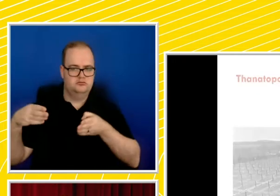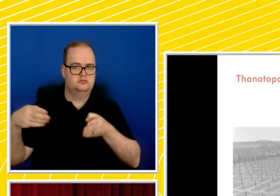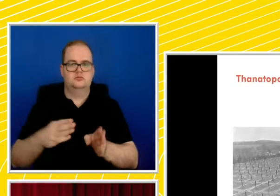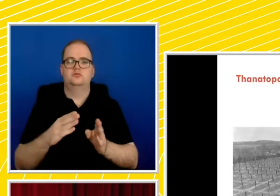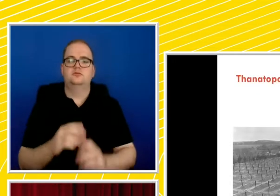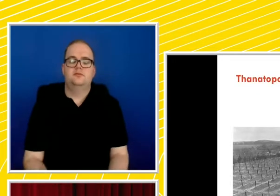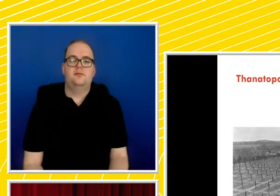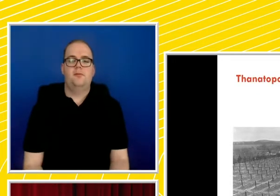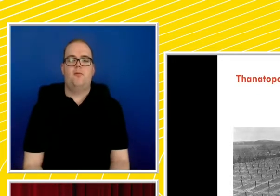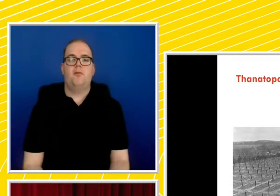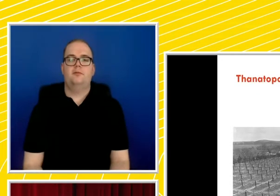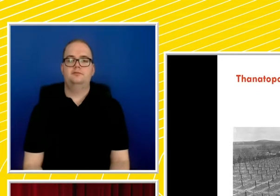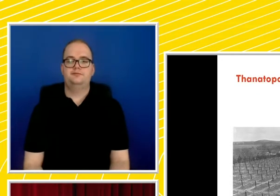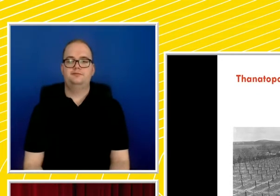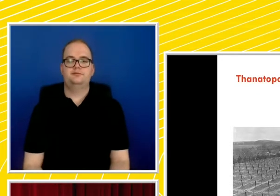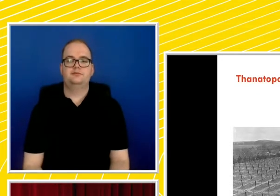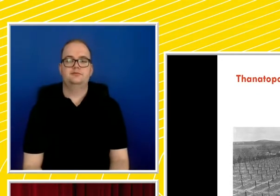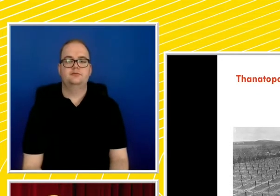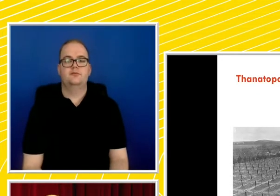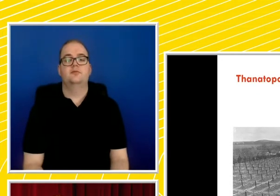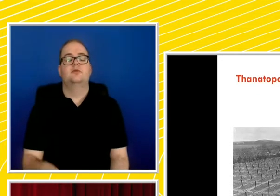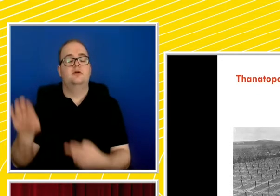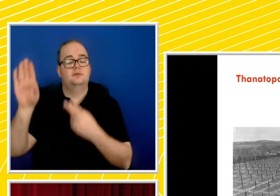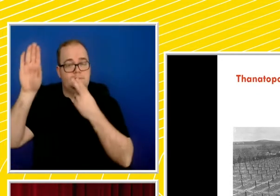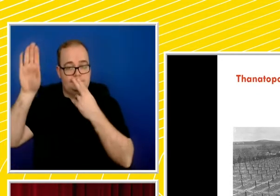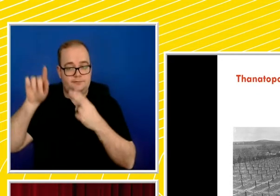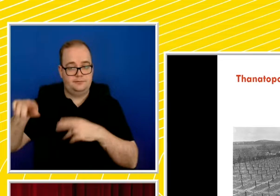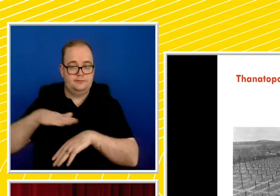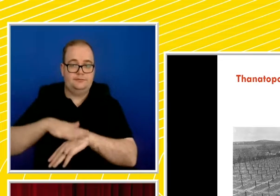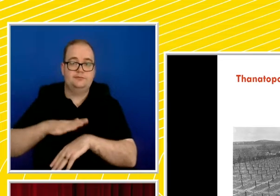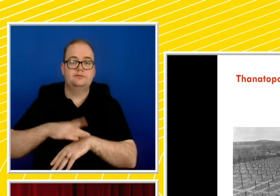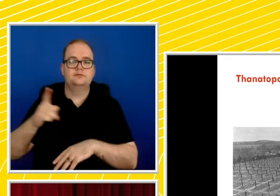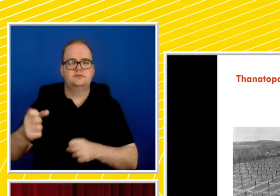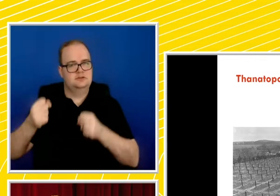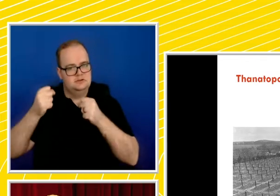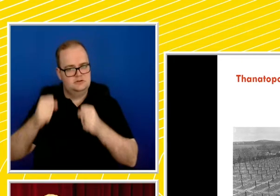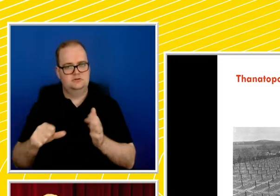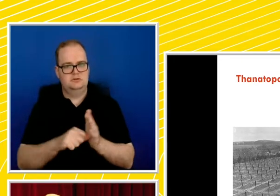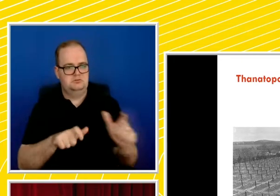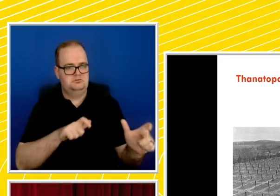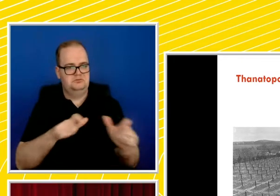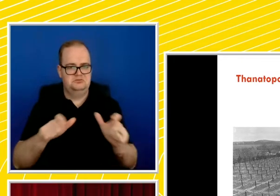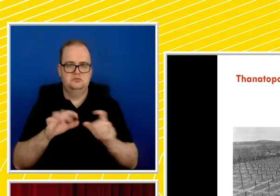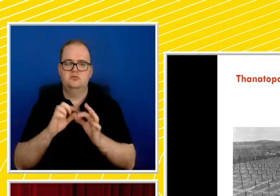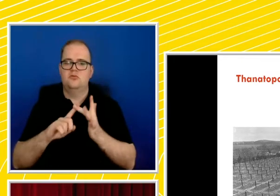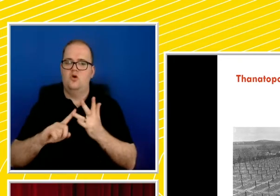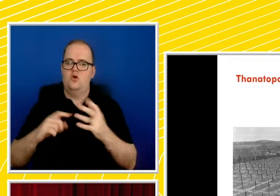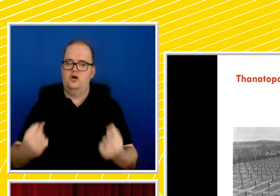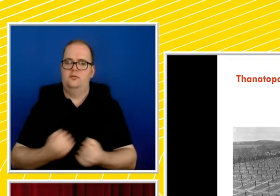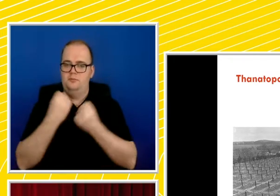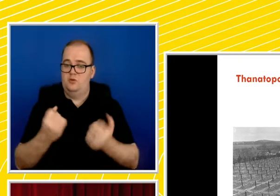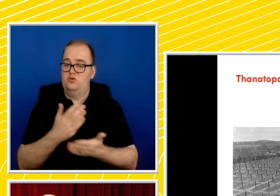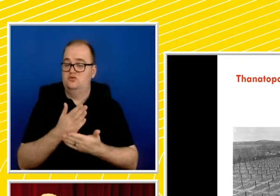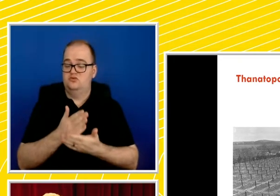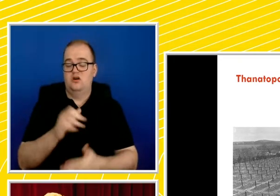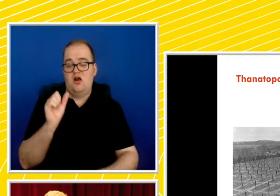But as shown in the Nazi regime, the extreme authoritarian settings of biopower becomes the literal question of life and death. This is what